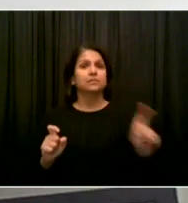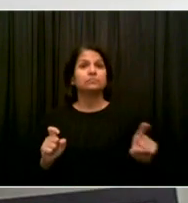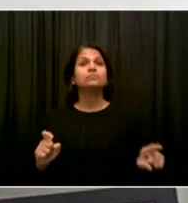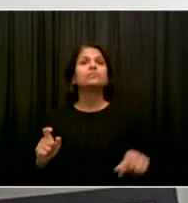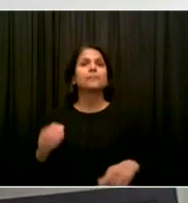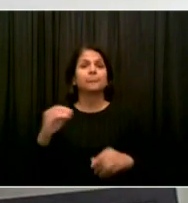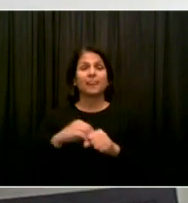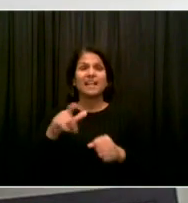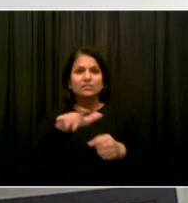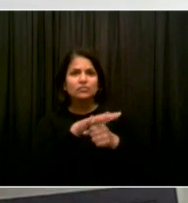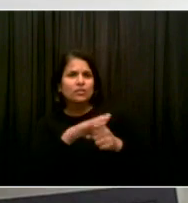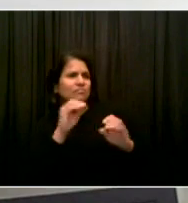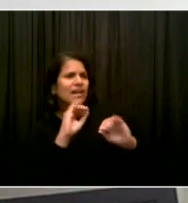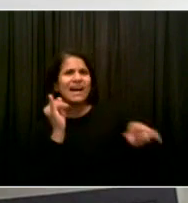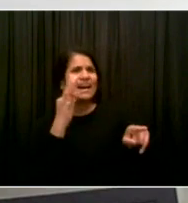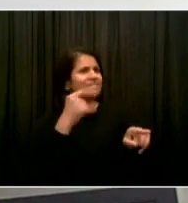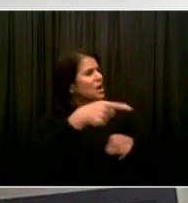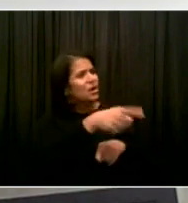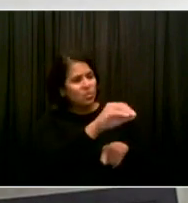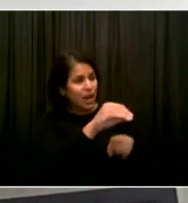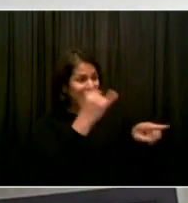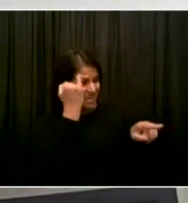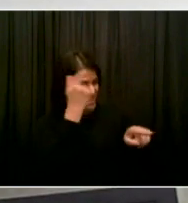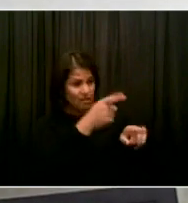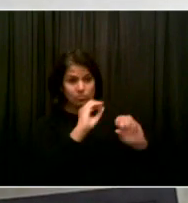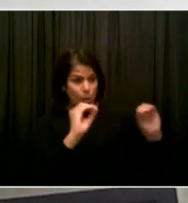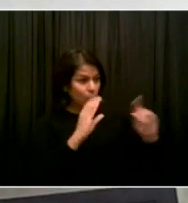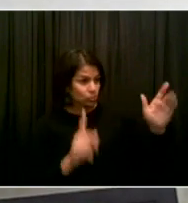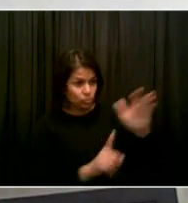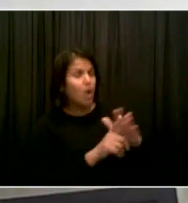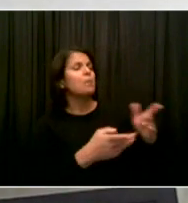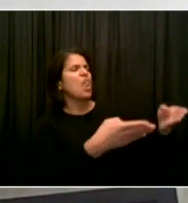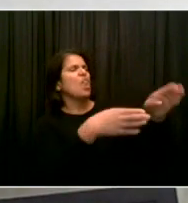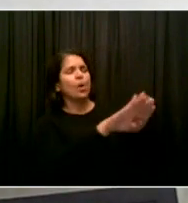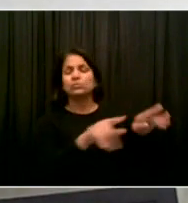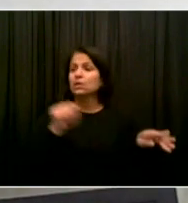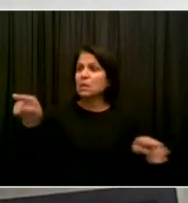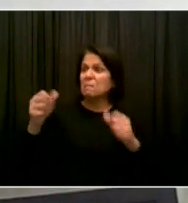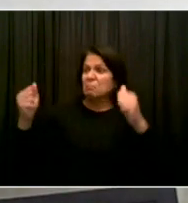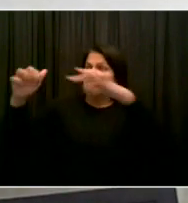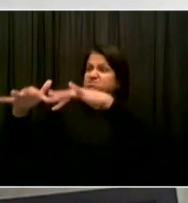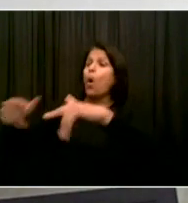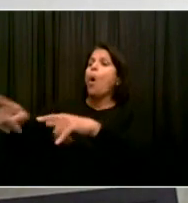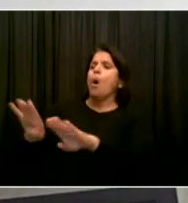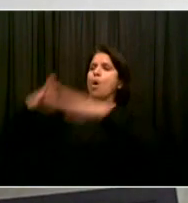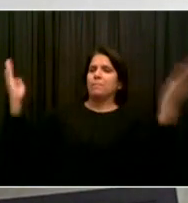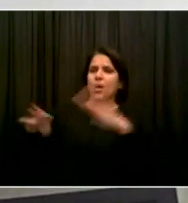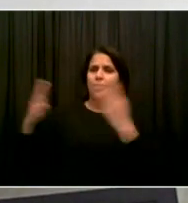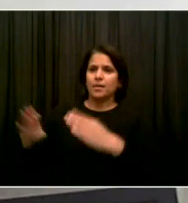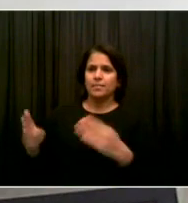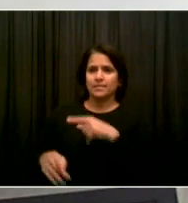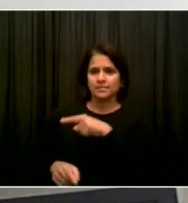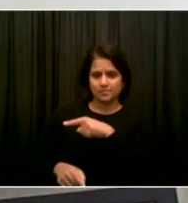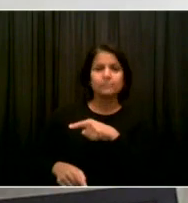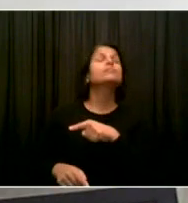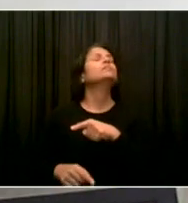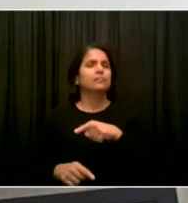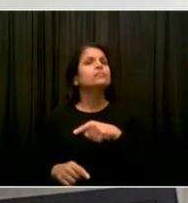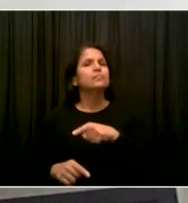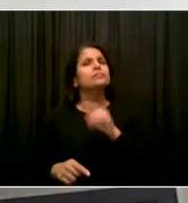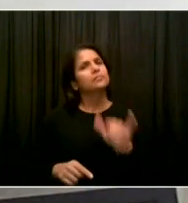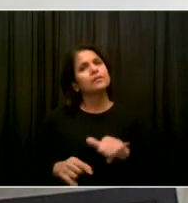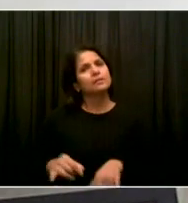model. So when someone says, well, we closed X site, that's only because our own community advisory board said